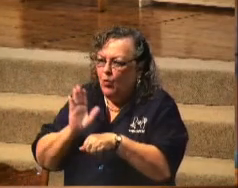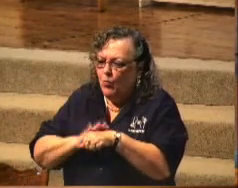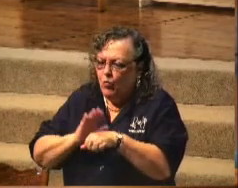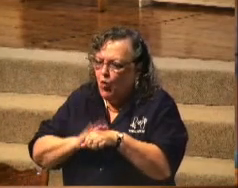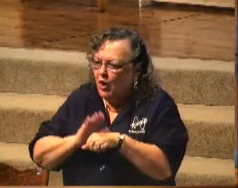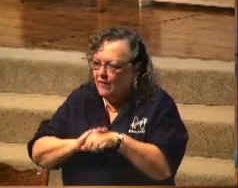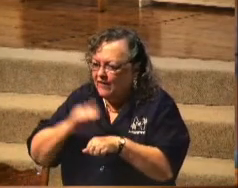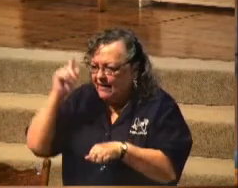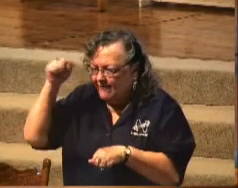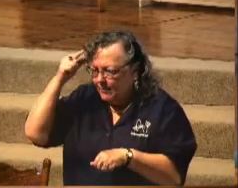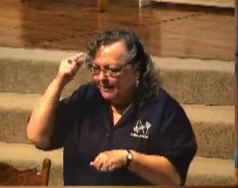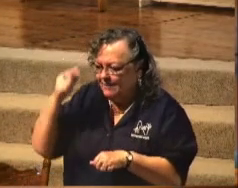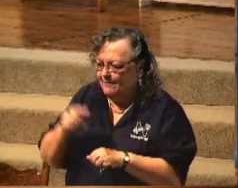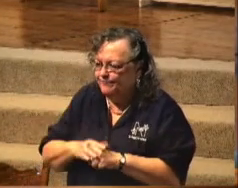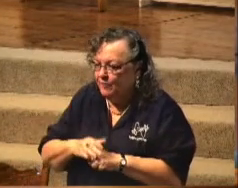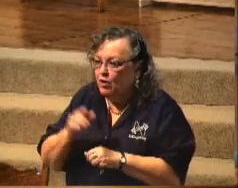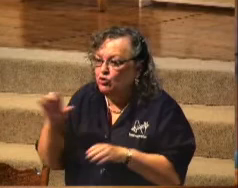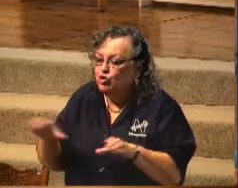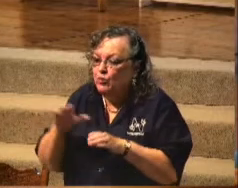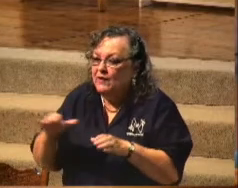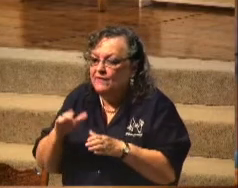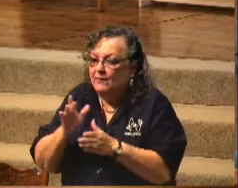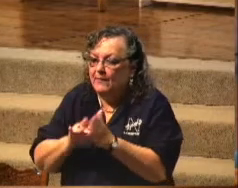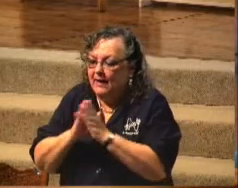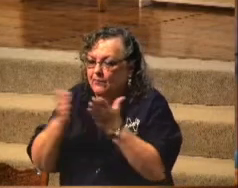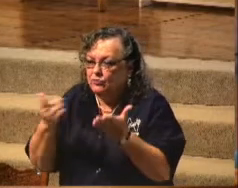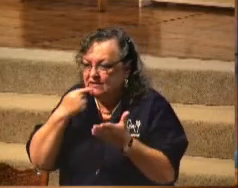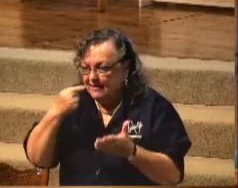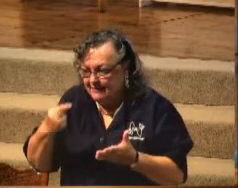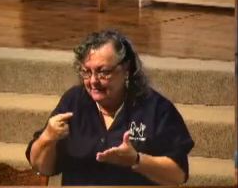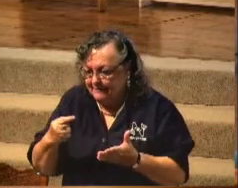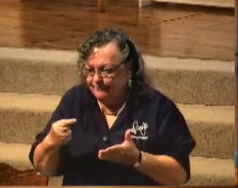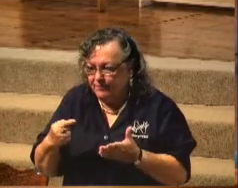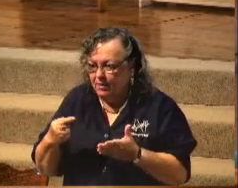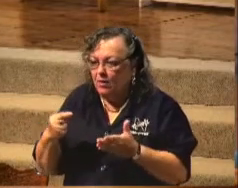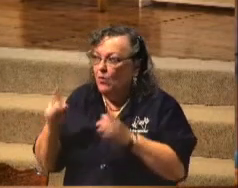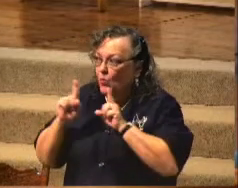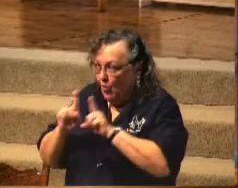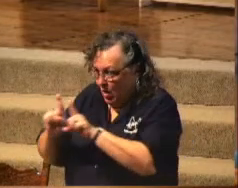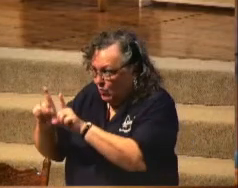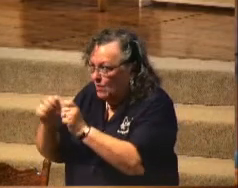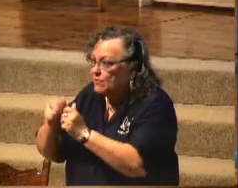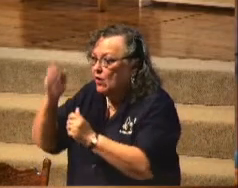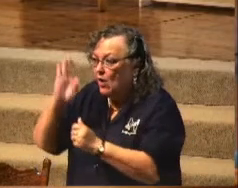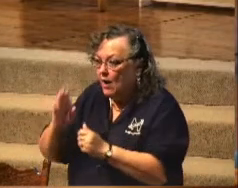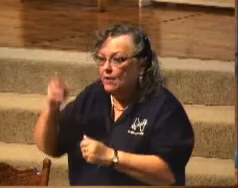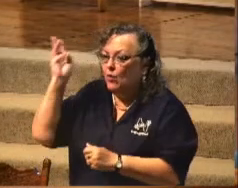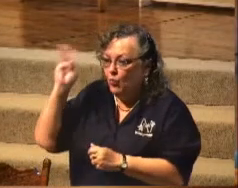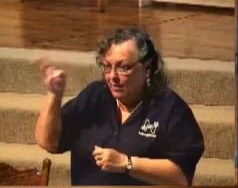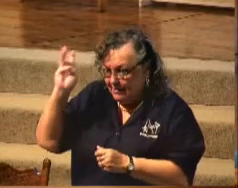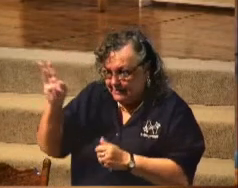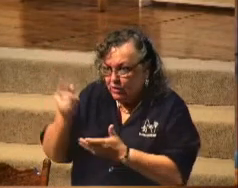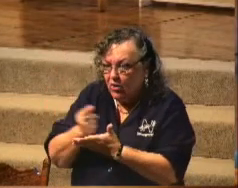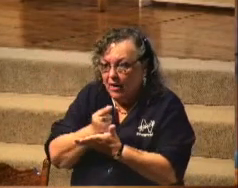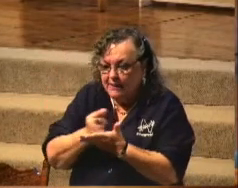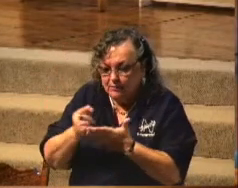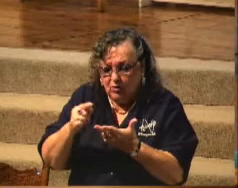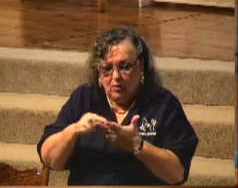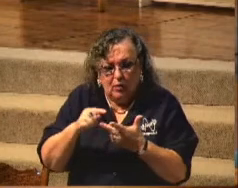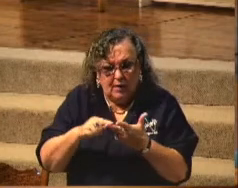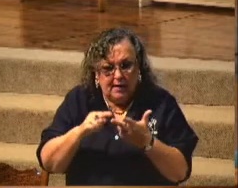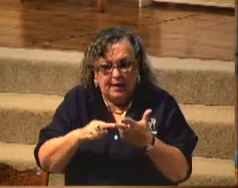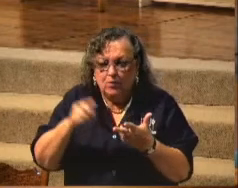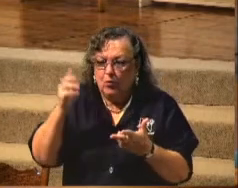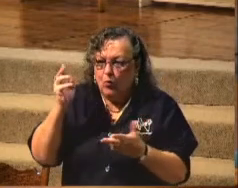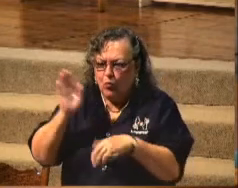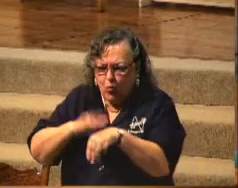Jesus Christ, then do what the Bible tells us to do. Walk with God. Witness the gospel. And warn